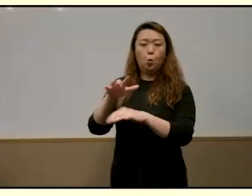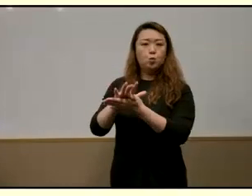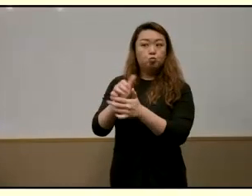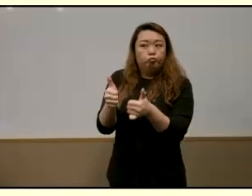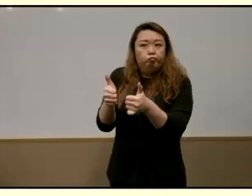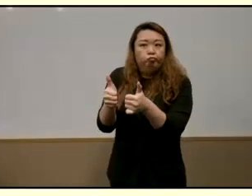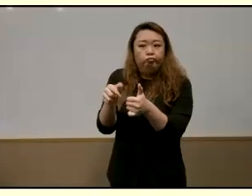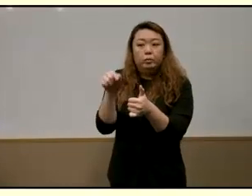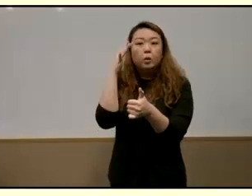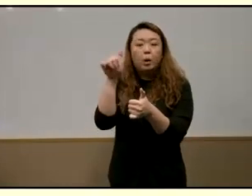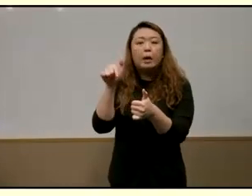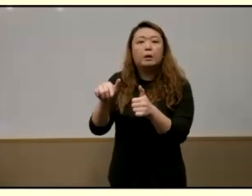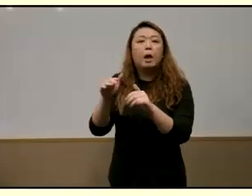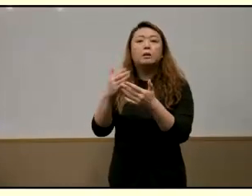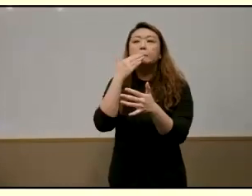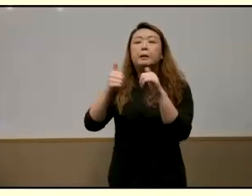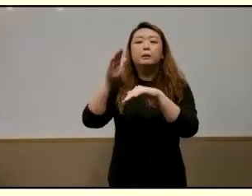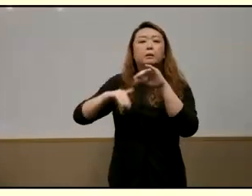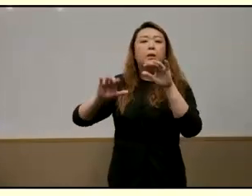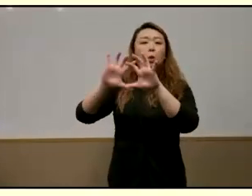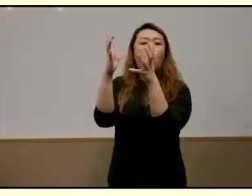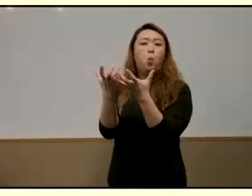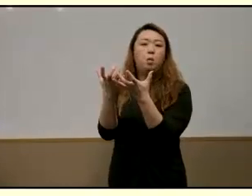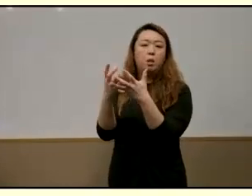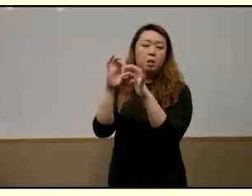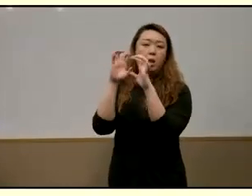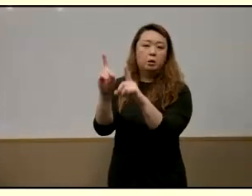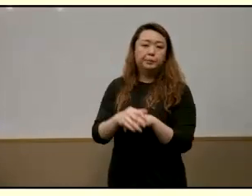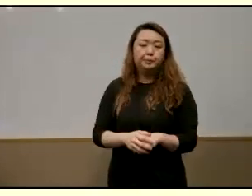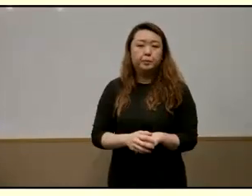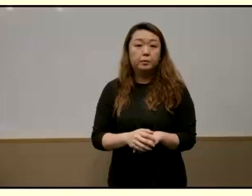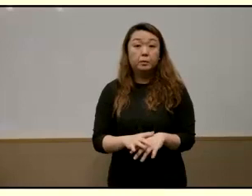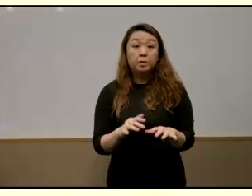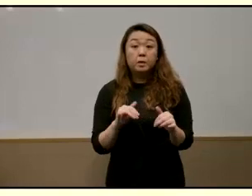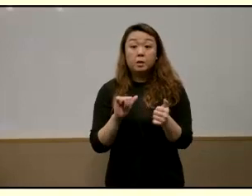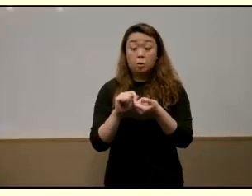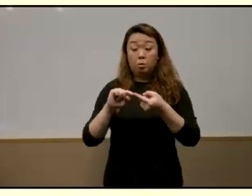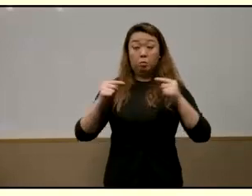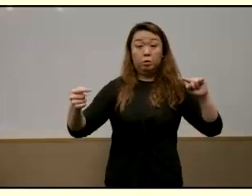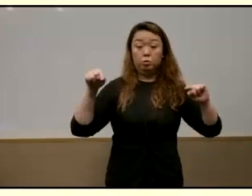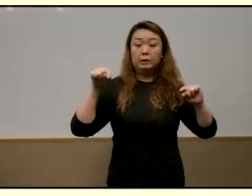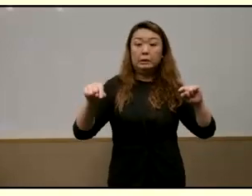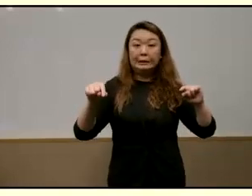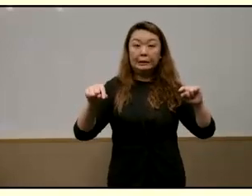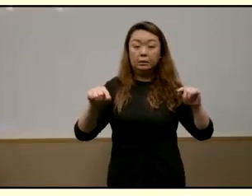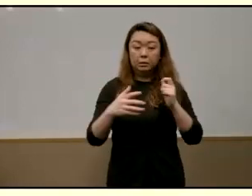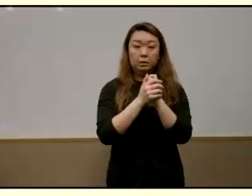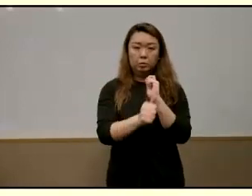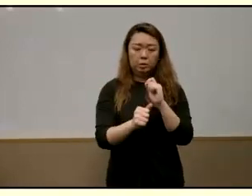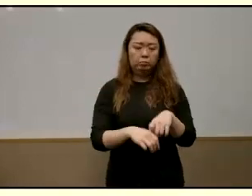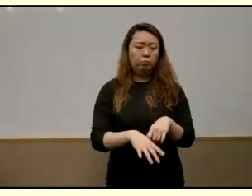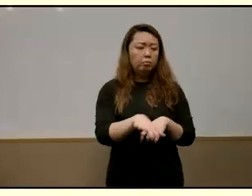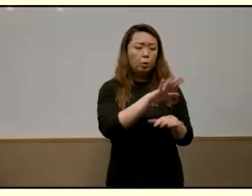global average of 45 percent in contrast to this perceived uh to this perceived competence disadvantaged